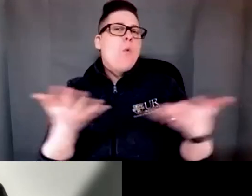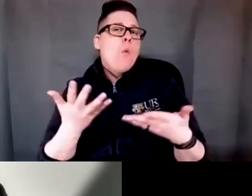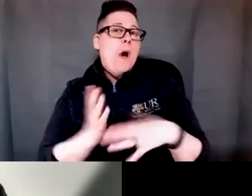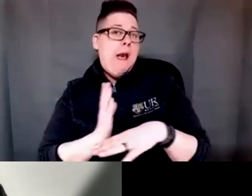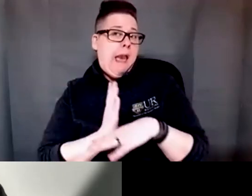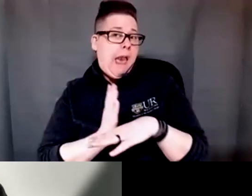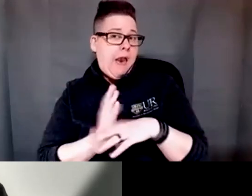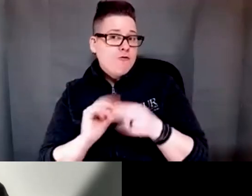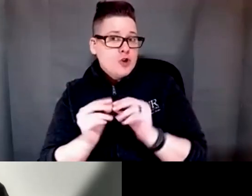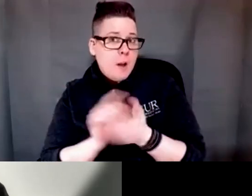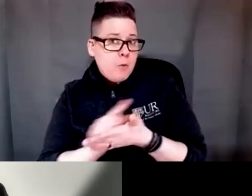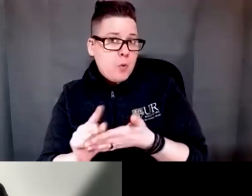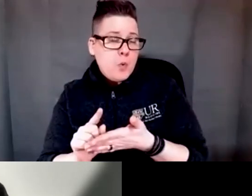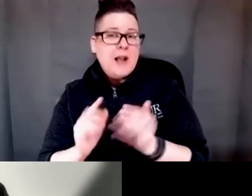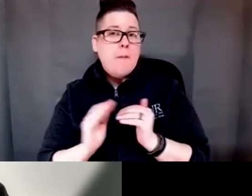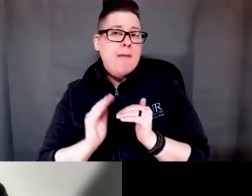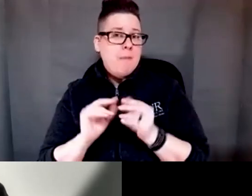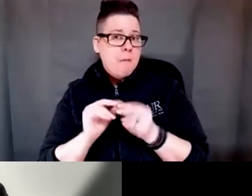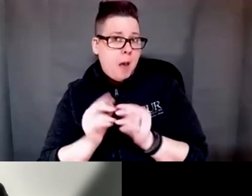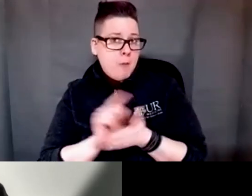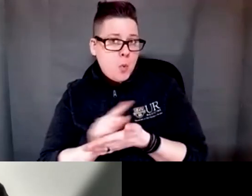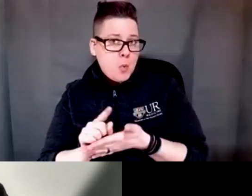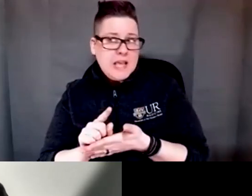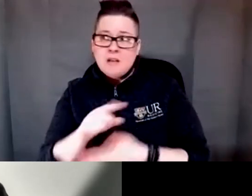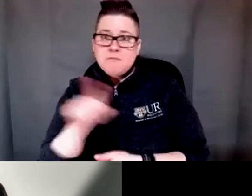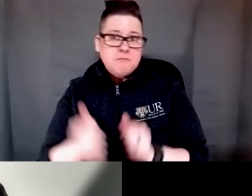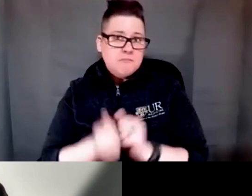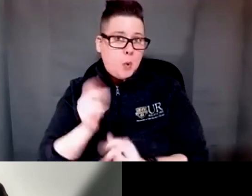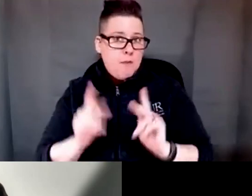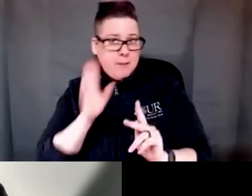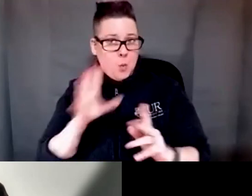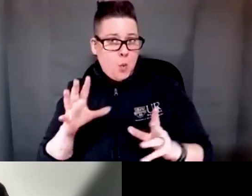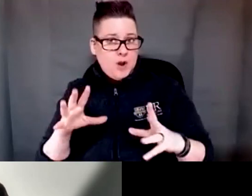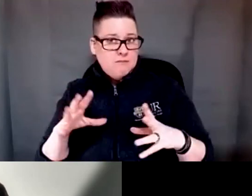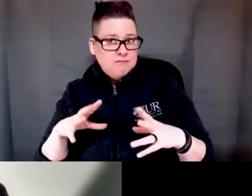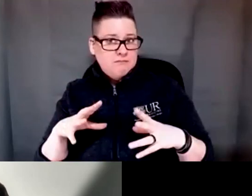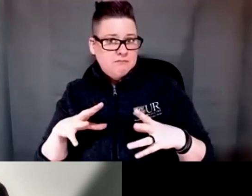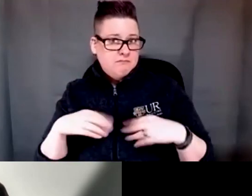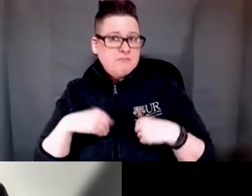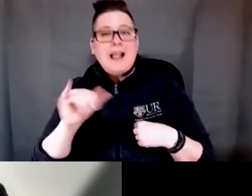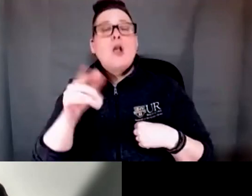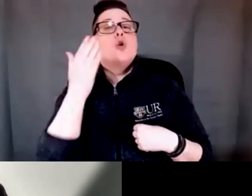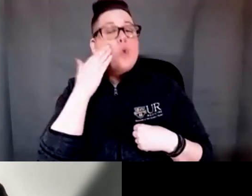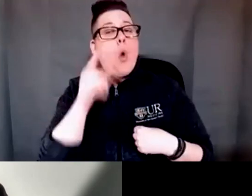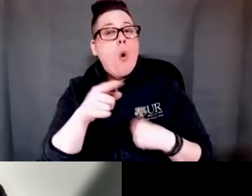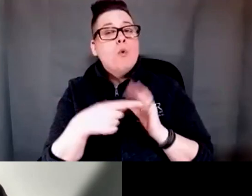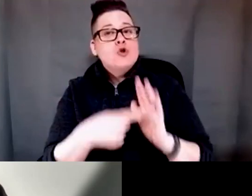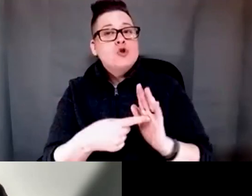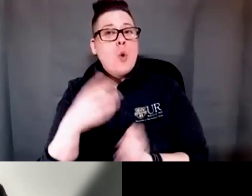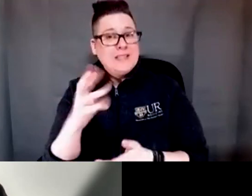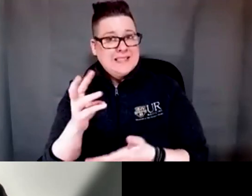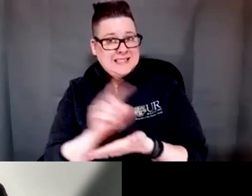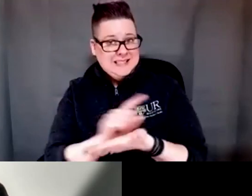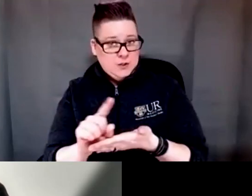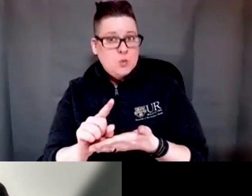helpful or most acceptable to participants out of the total possible 16 weeks I know you presented the average sessions